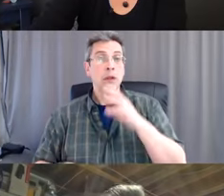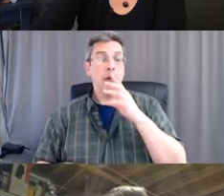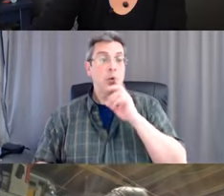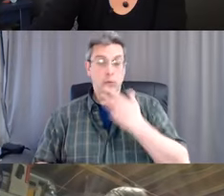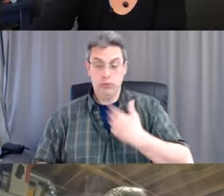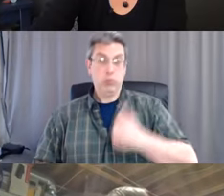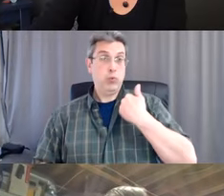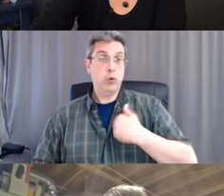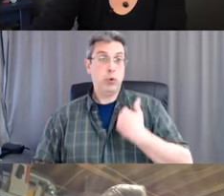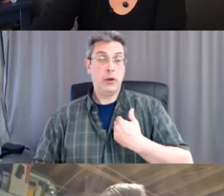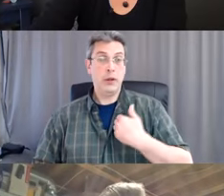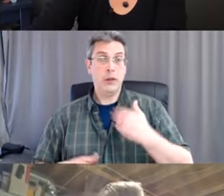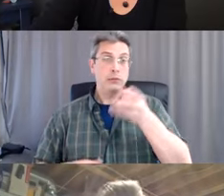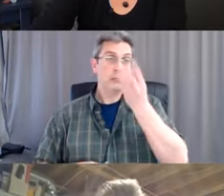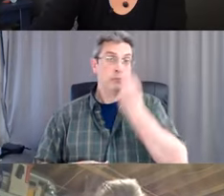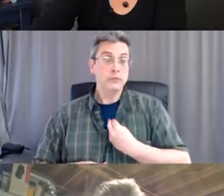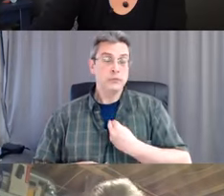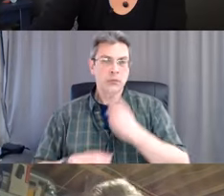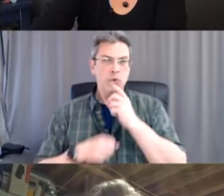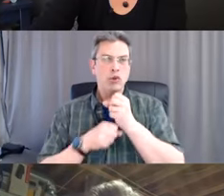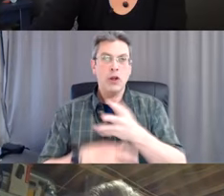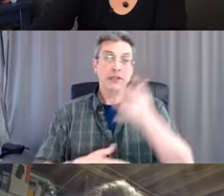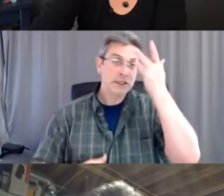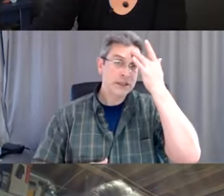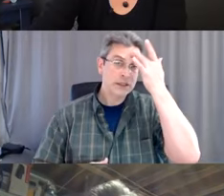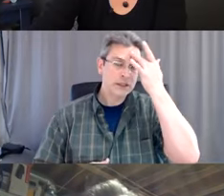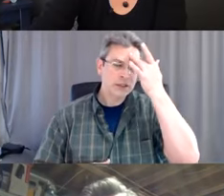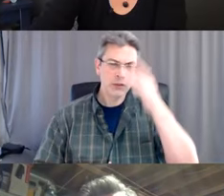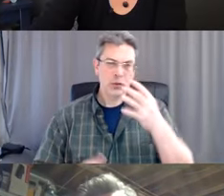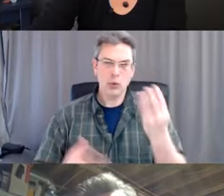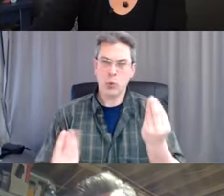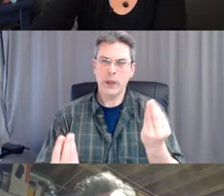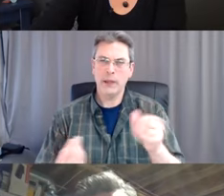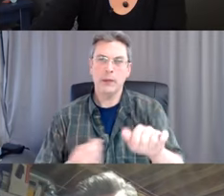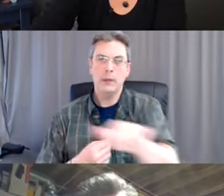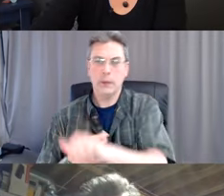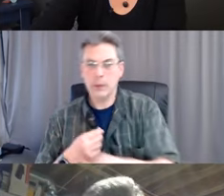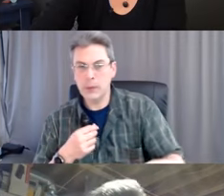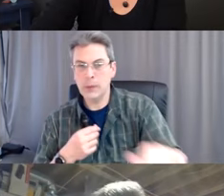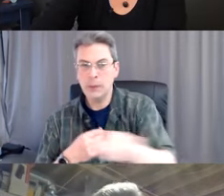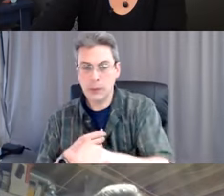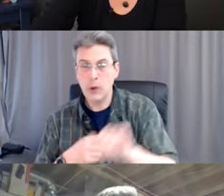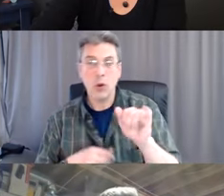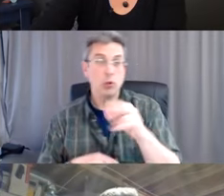And if you've used any harsh chemical, you may want to rinse and dry that surface as well.